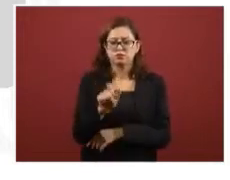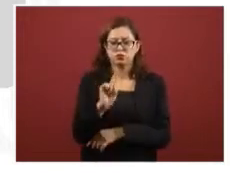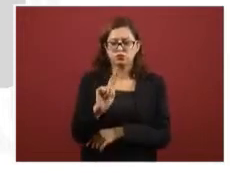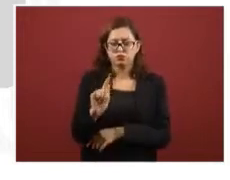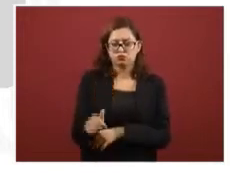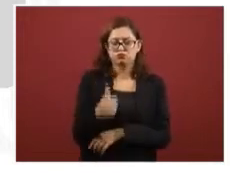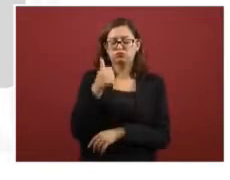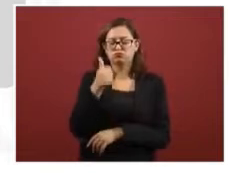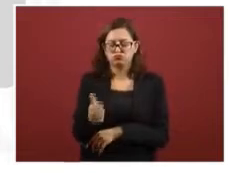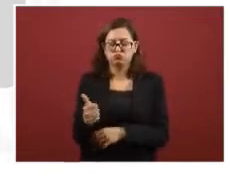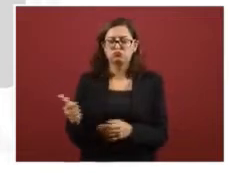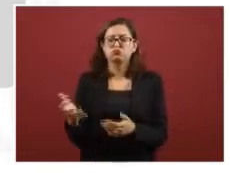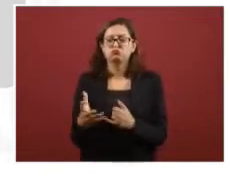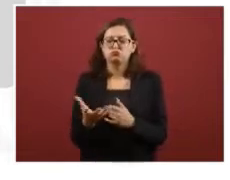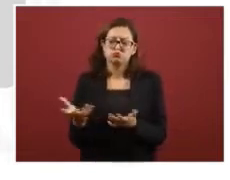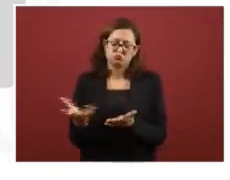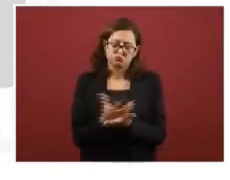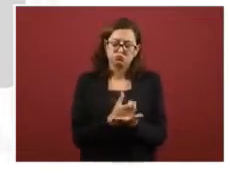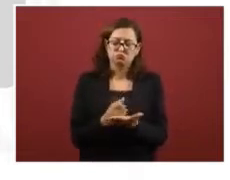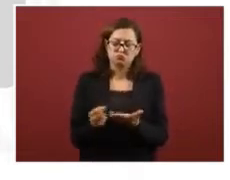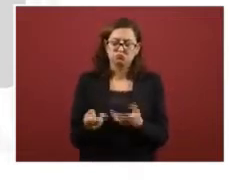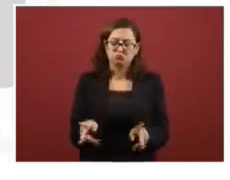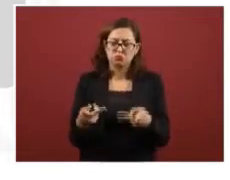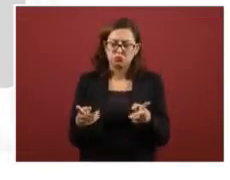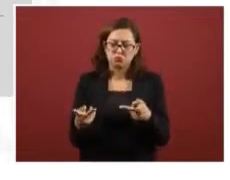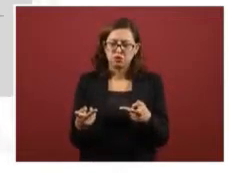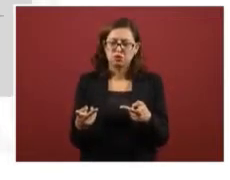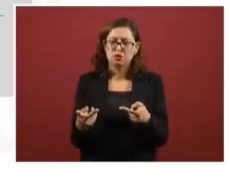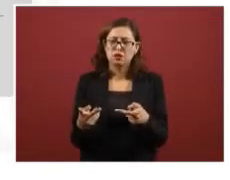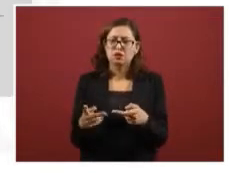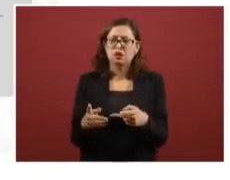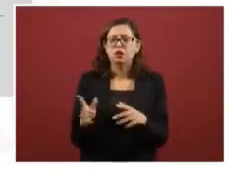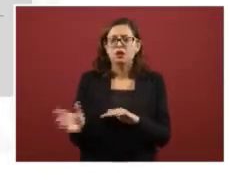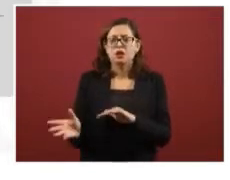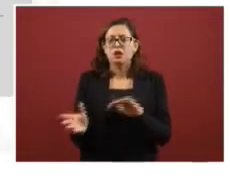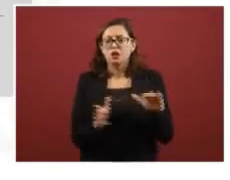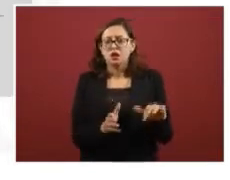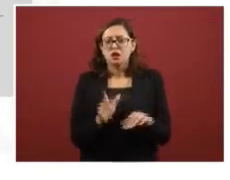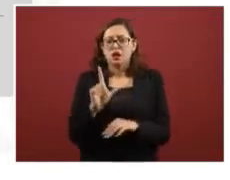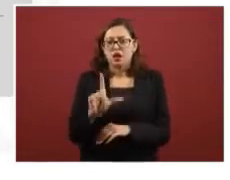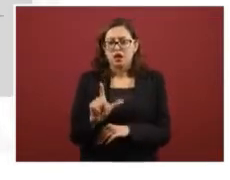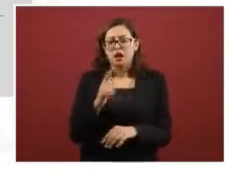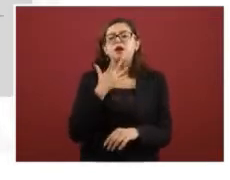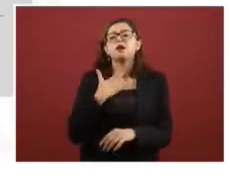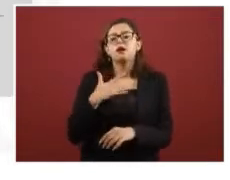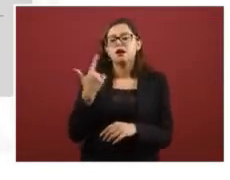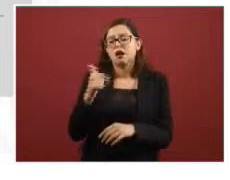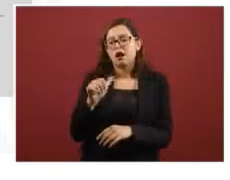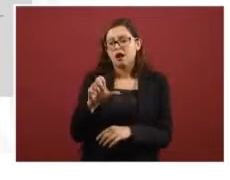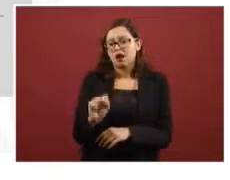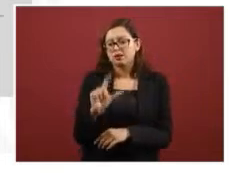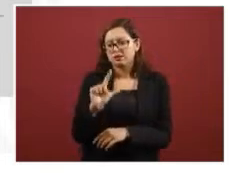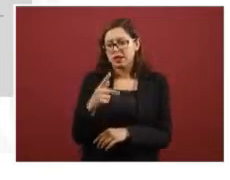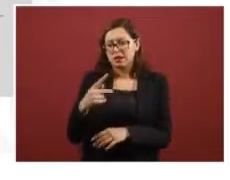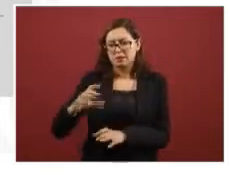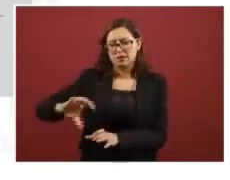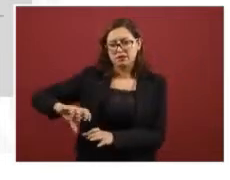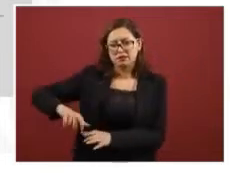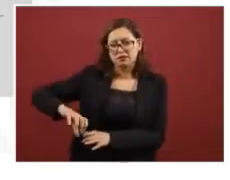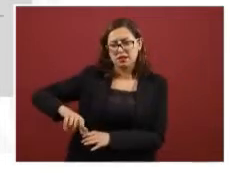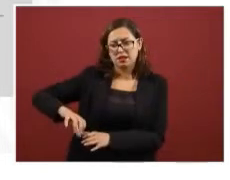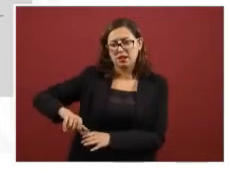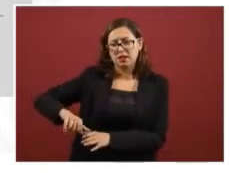So you can tell who are the people that are gougers. So here's another one.